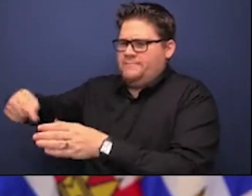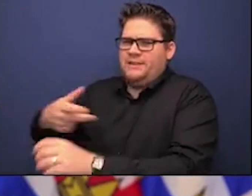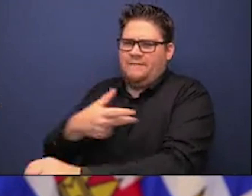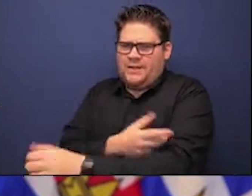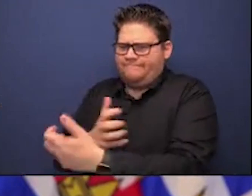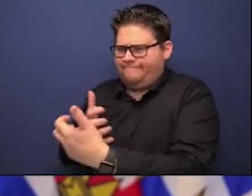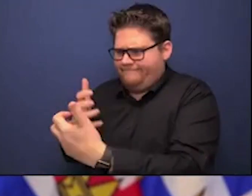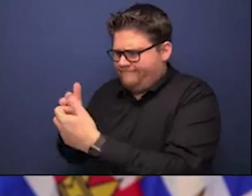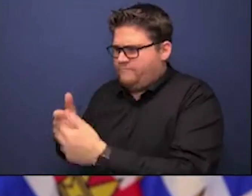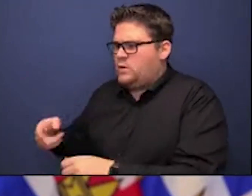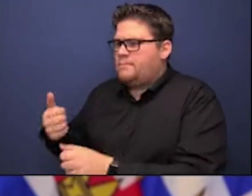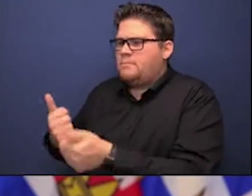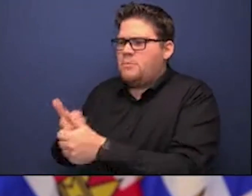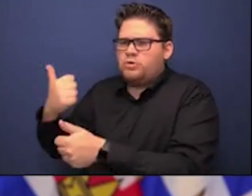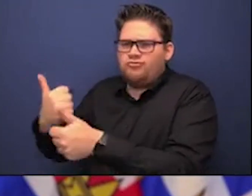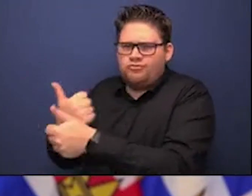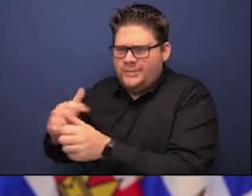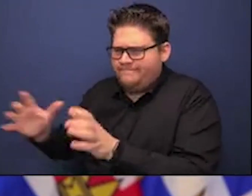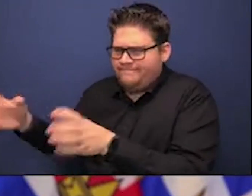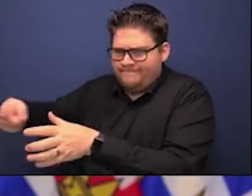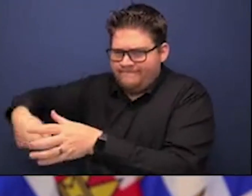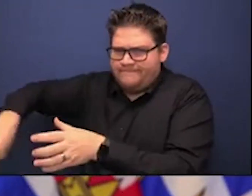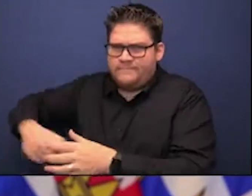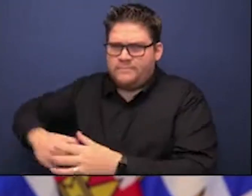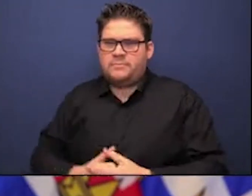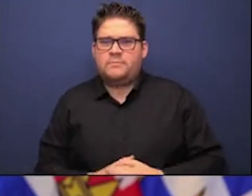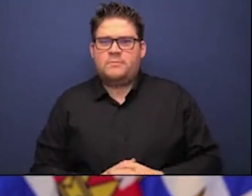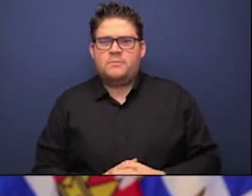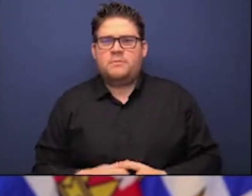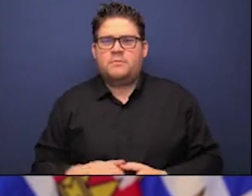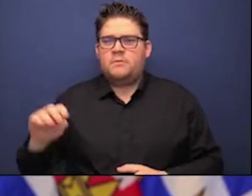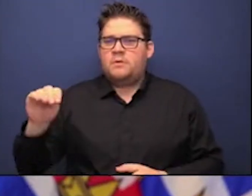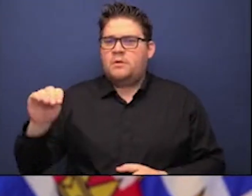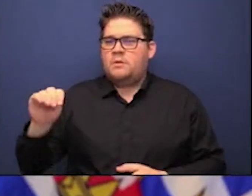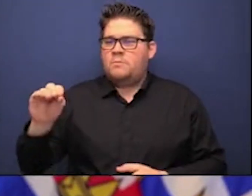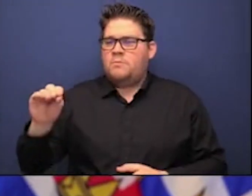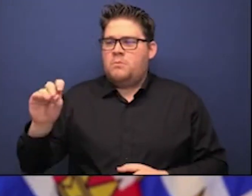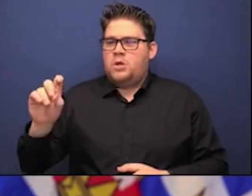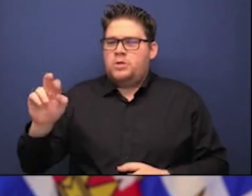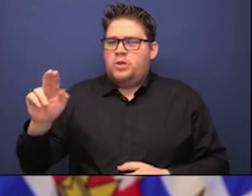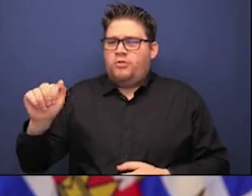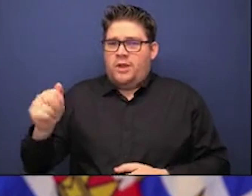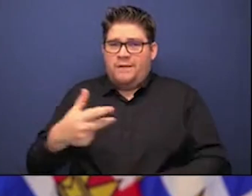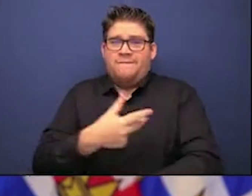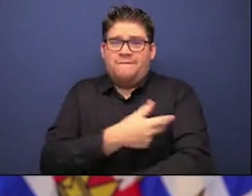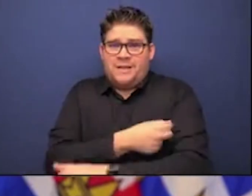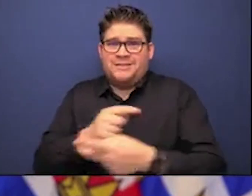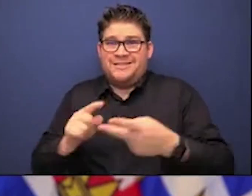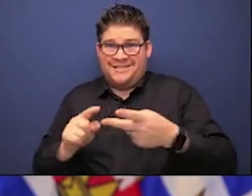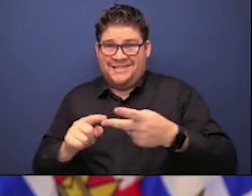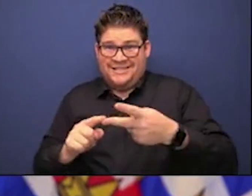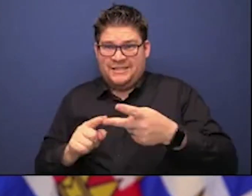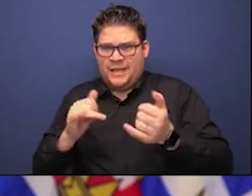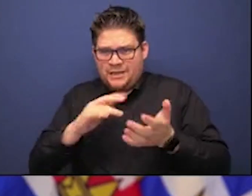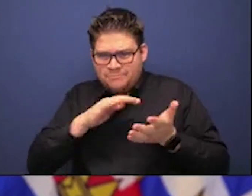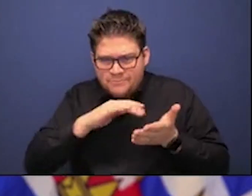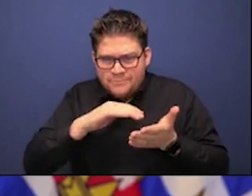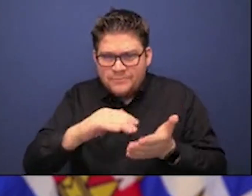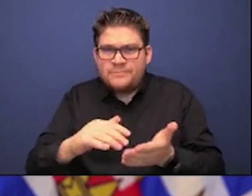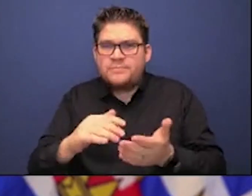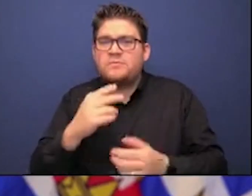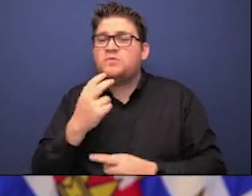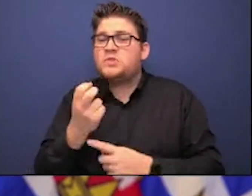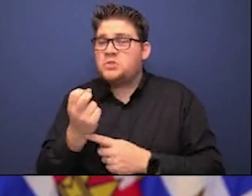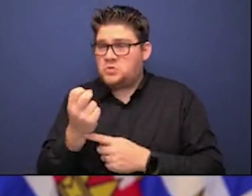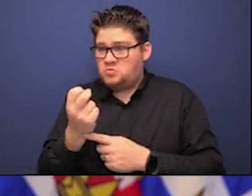is undergoing trials right now in people in young as 12. So there may be vaccines that are available and